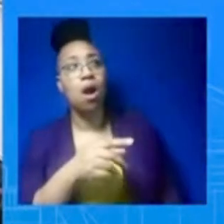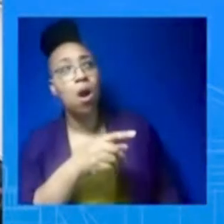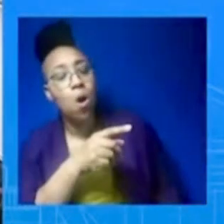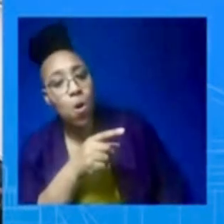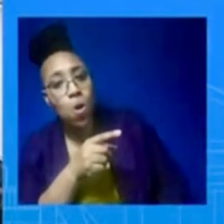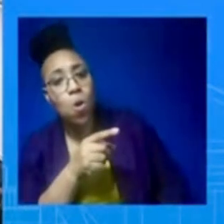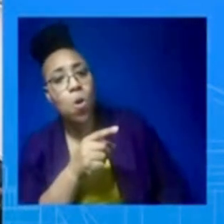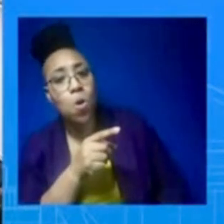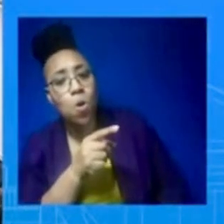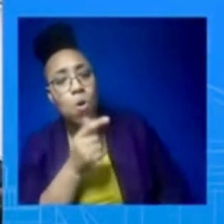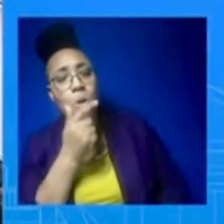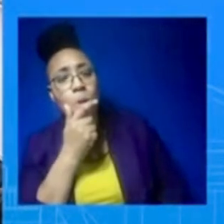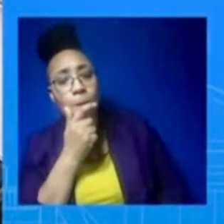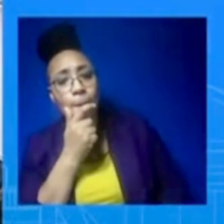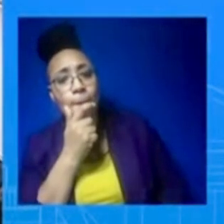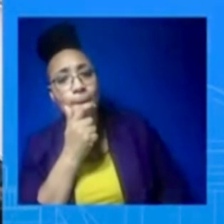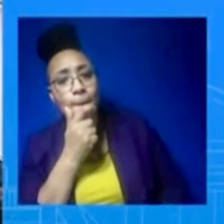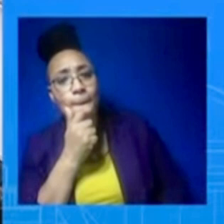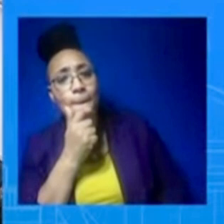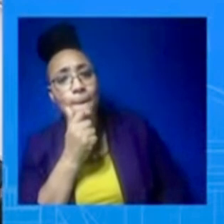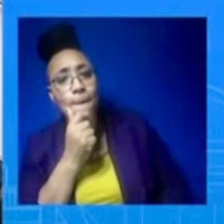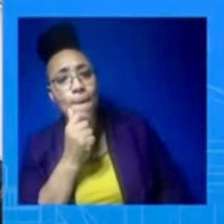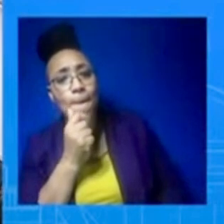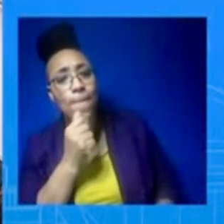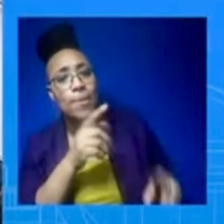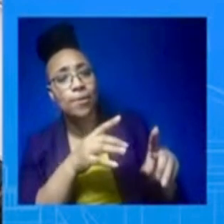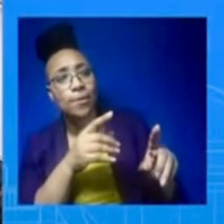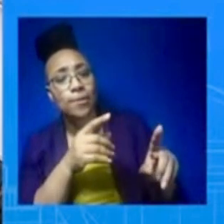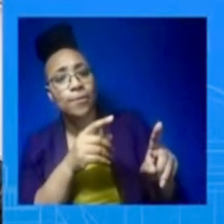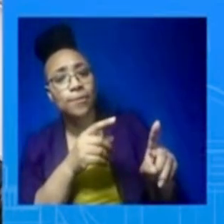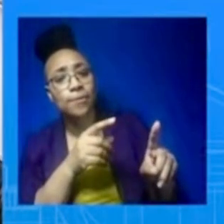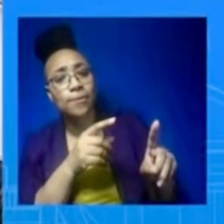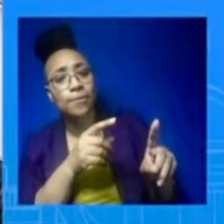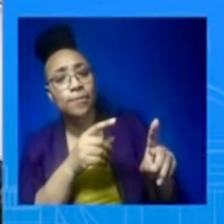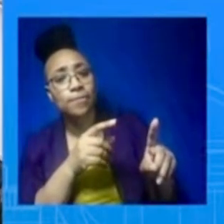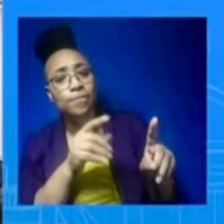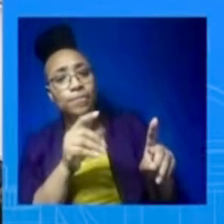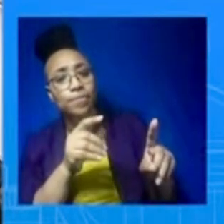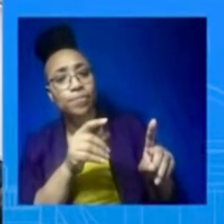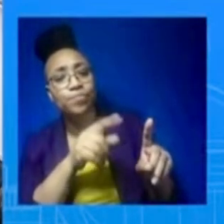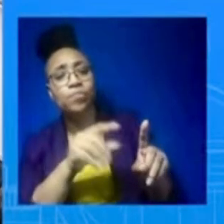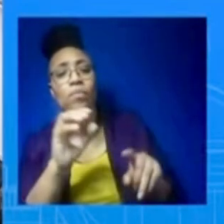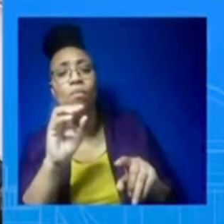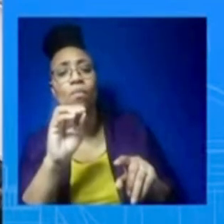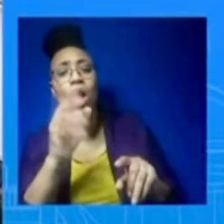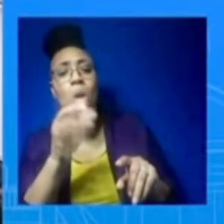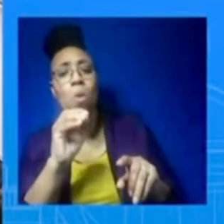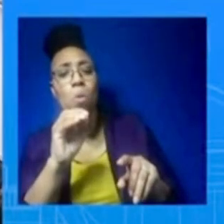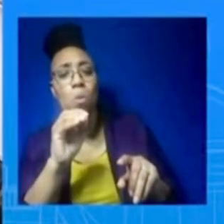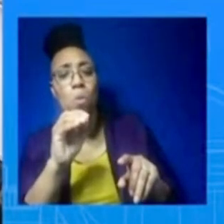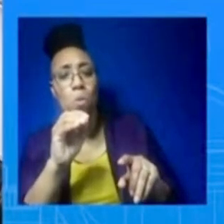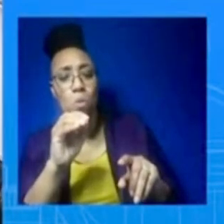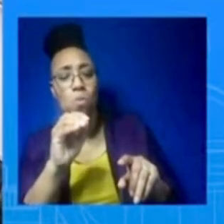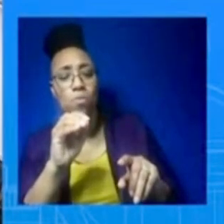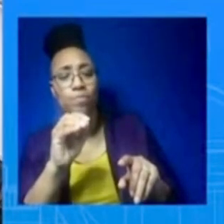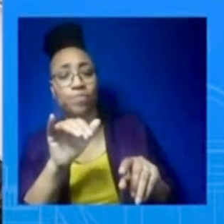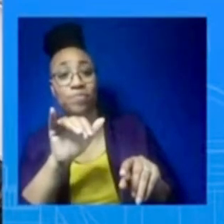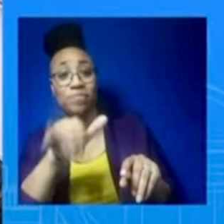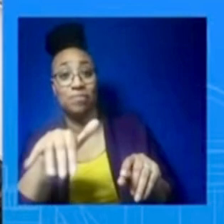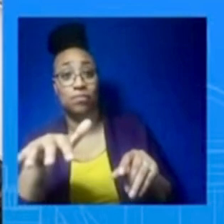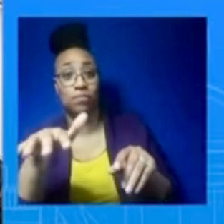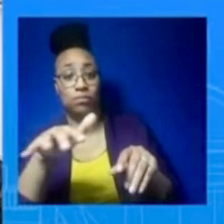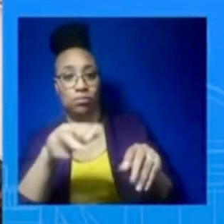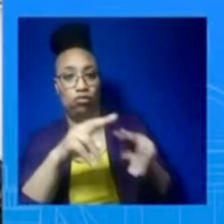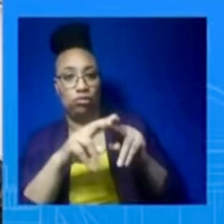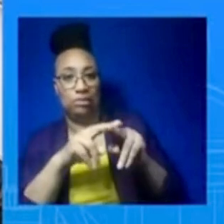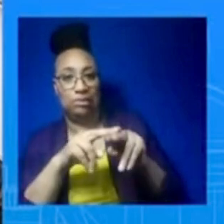situation in Ohio. One thing you did, I don't know, has been mentioned in the list of agencies that are